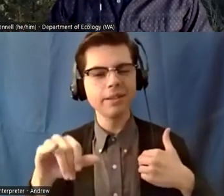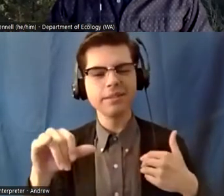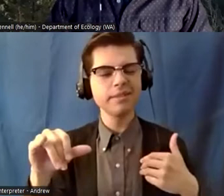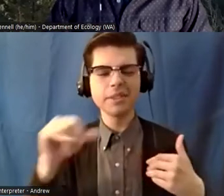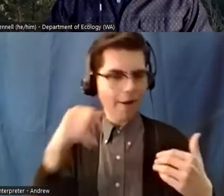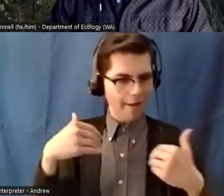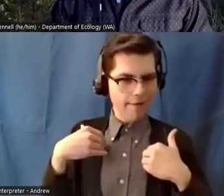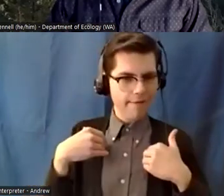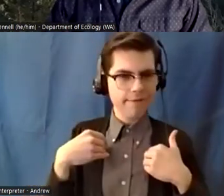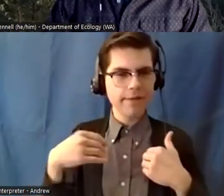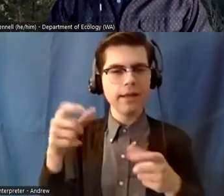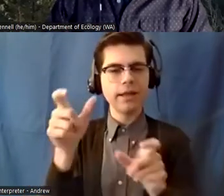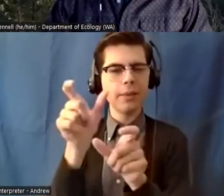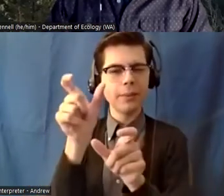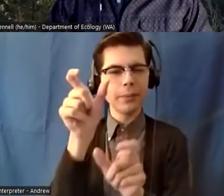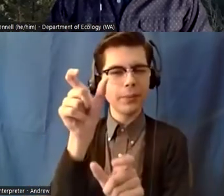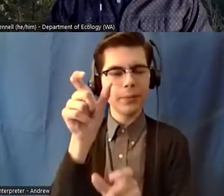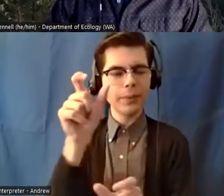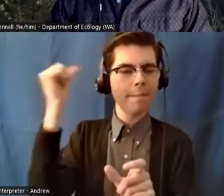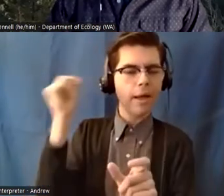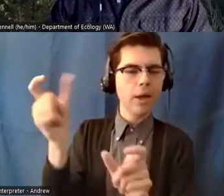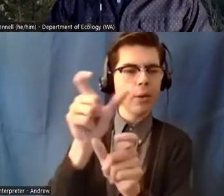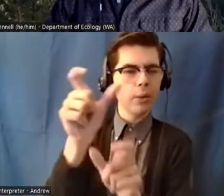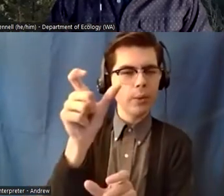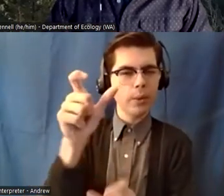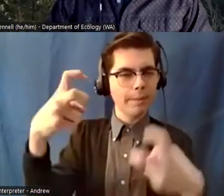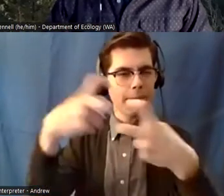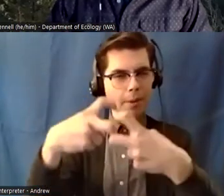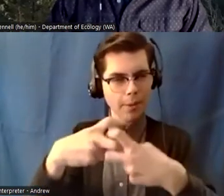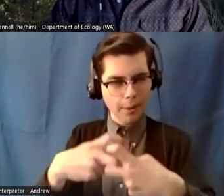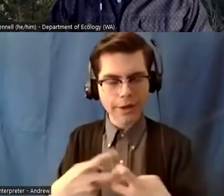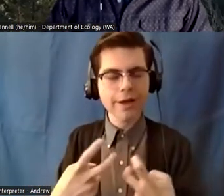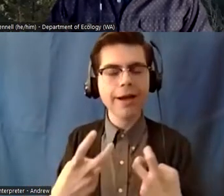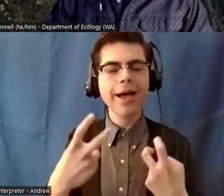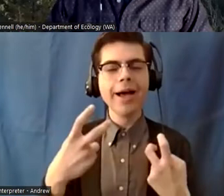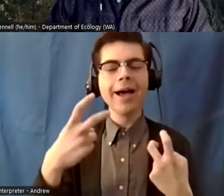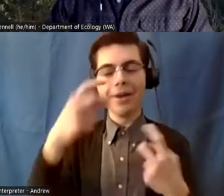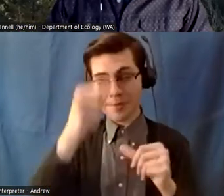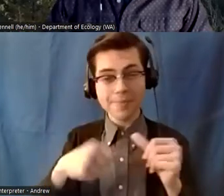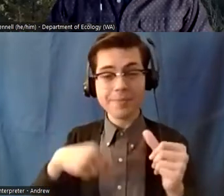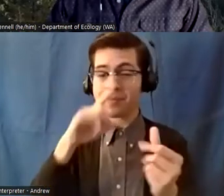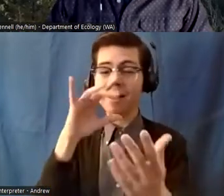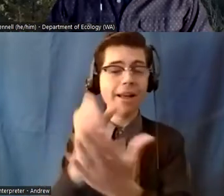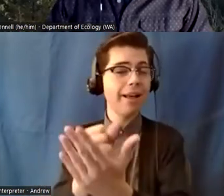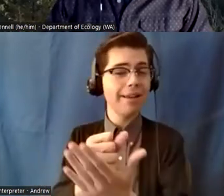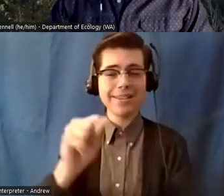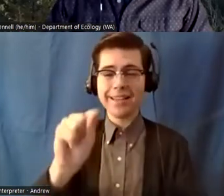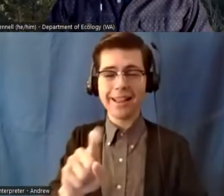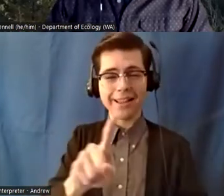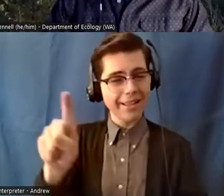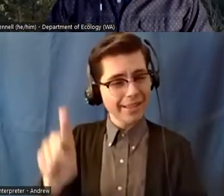this undergrad student from cornell university but i fell in love with south texas and the friendly people the